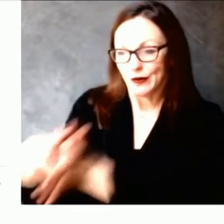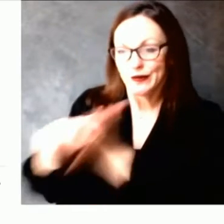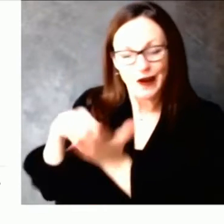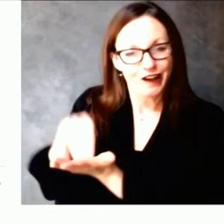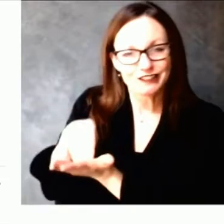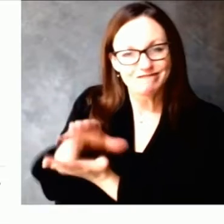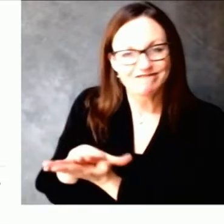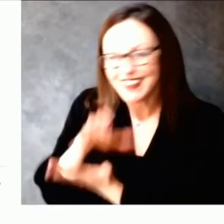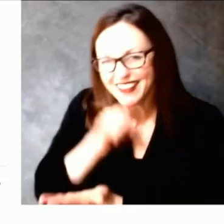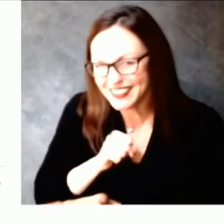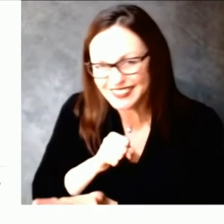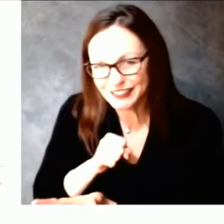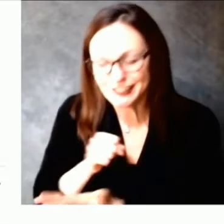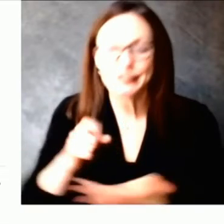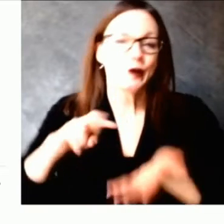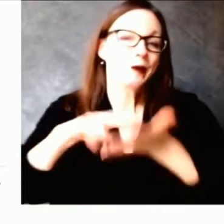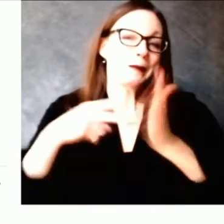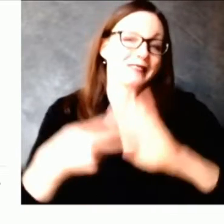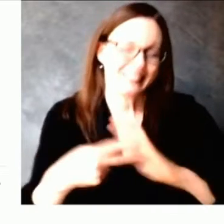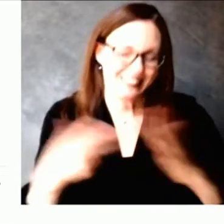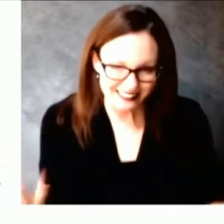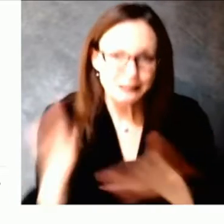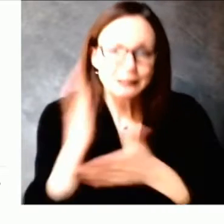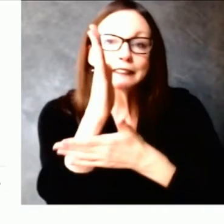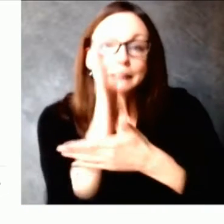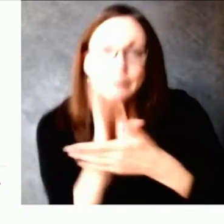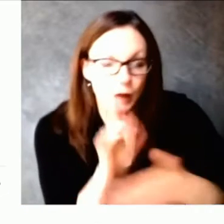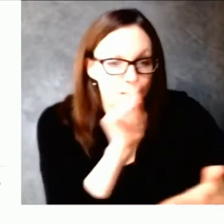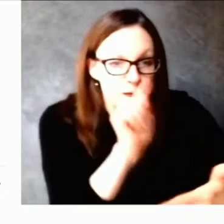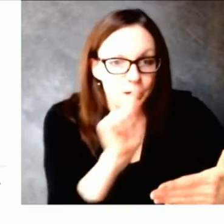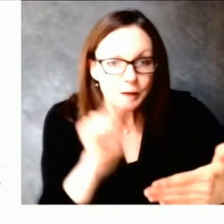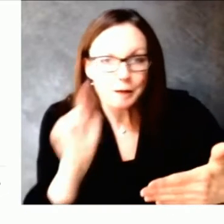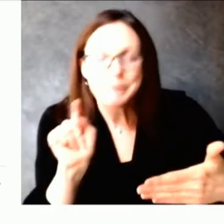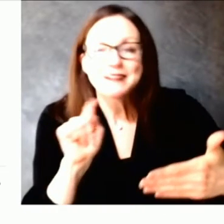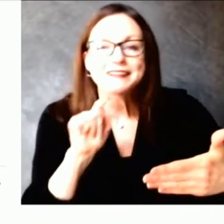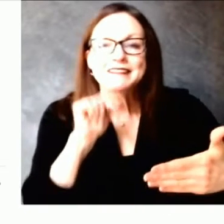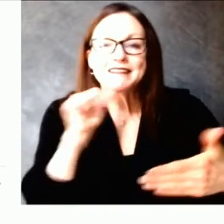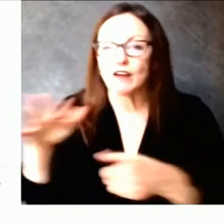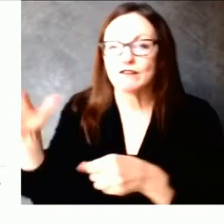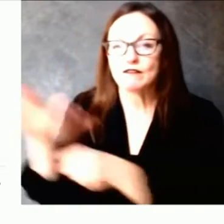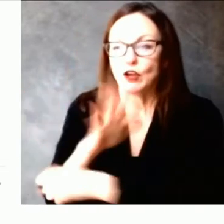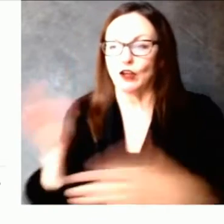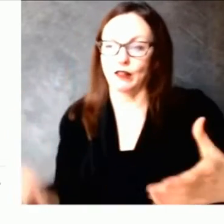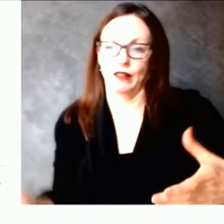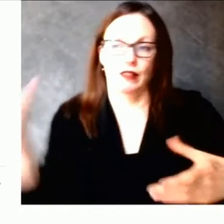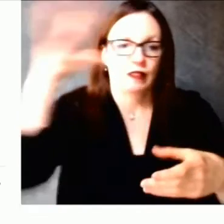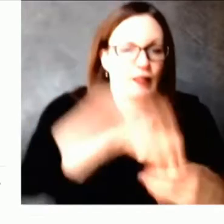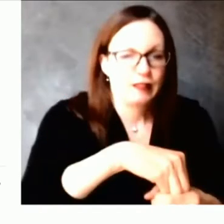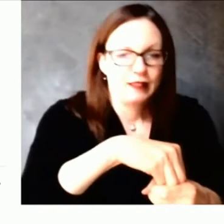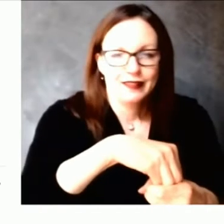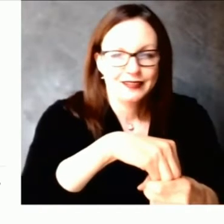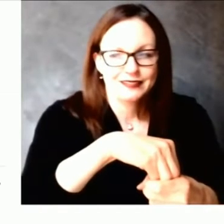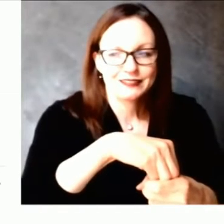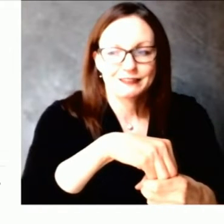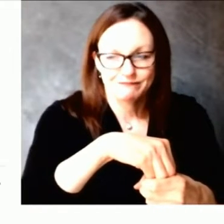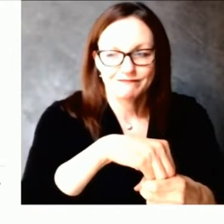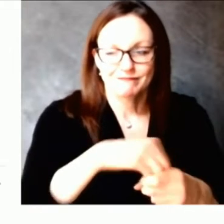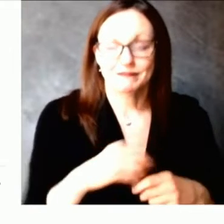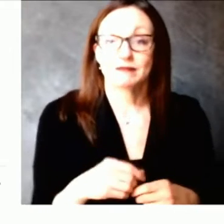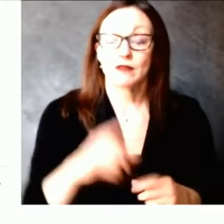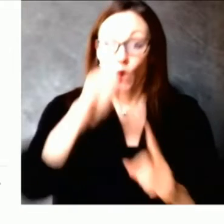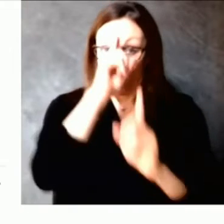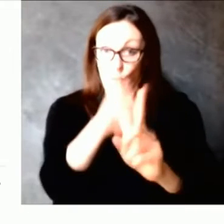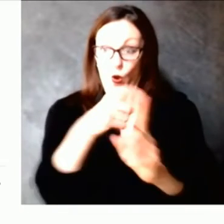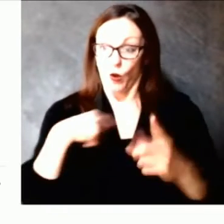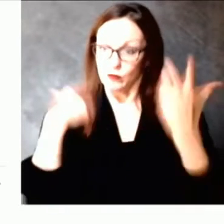committed to equitable distribution of the vaccine. And that means we want to get as accurate a picture and to share that